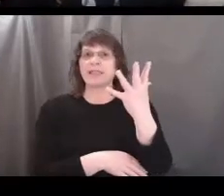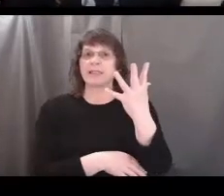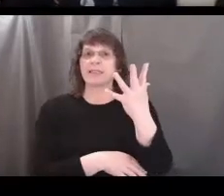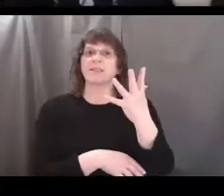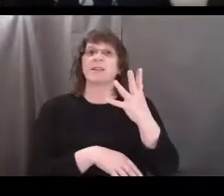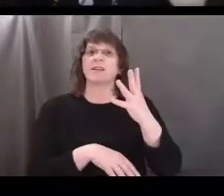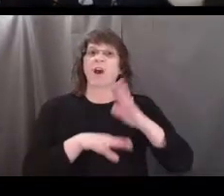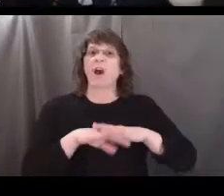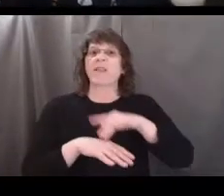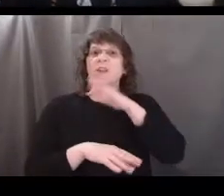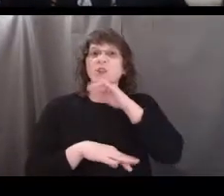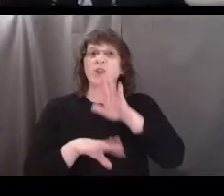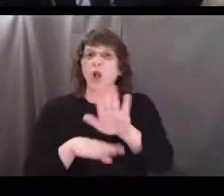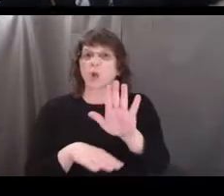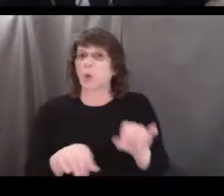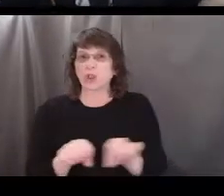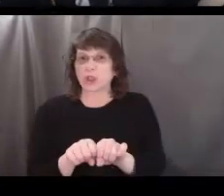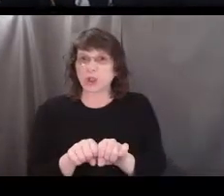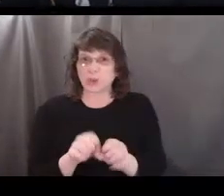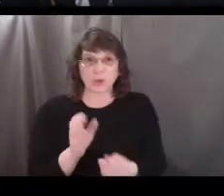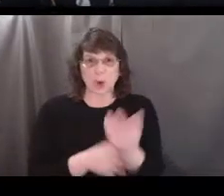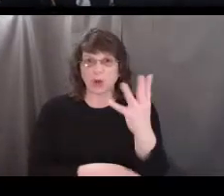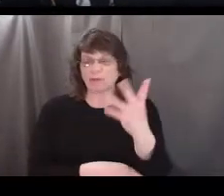the dirt on your shoe.